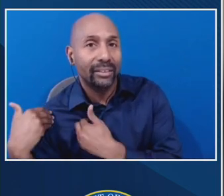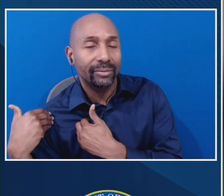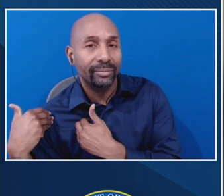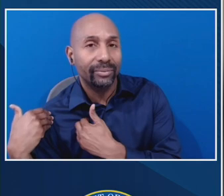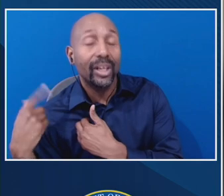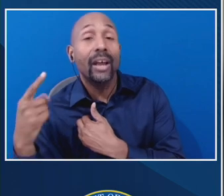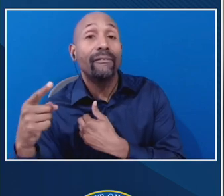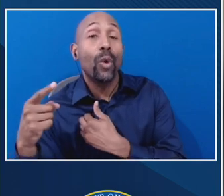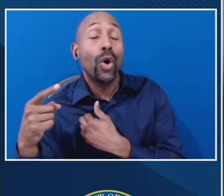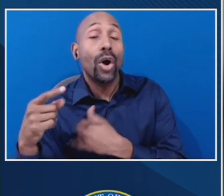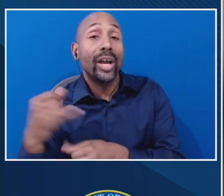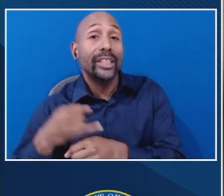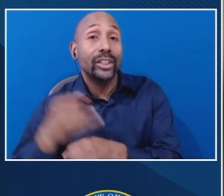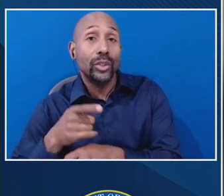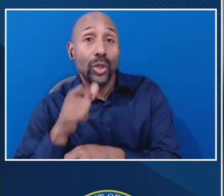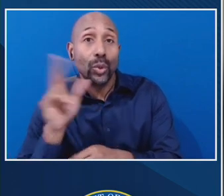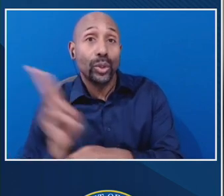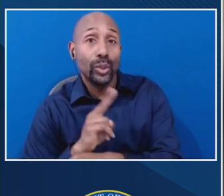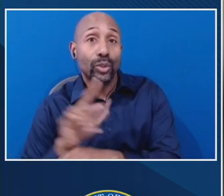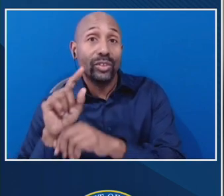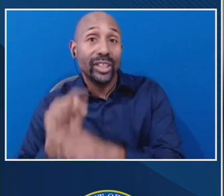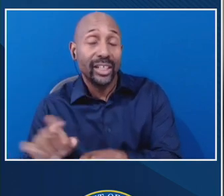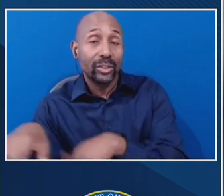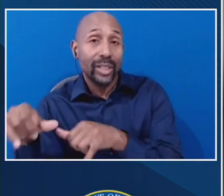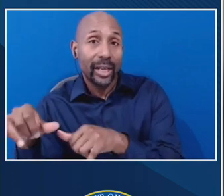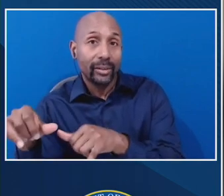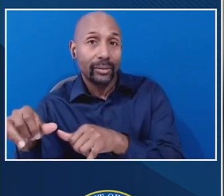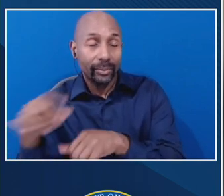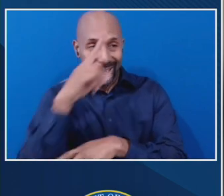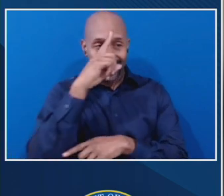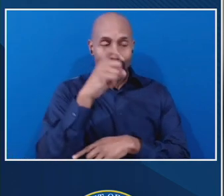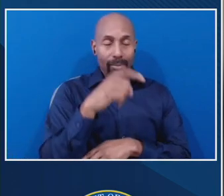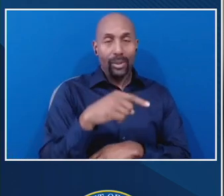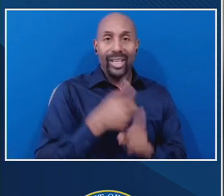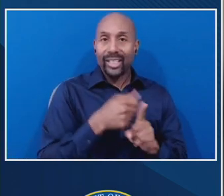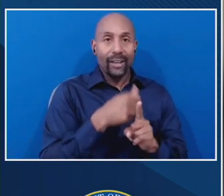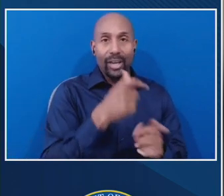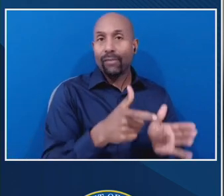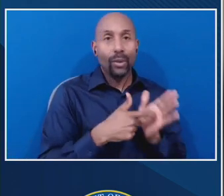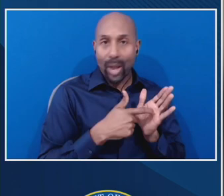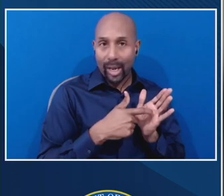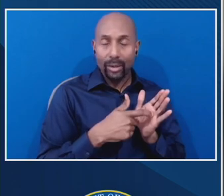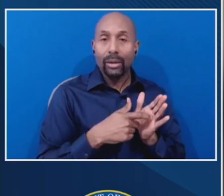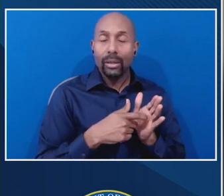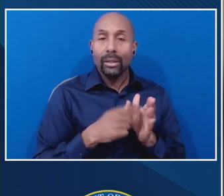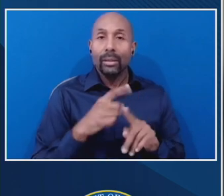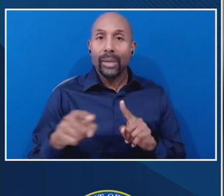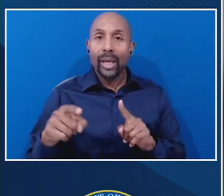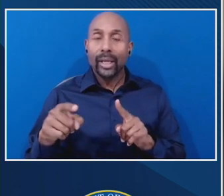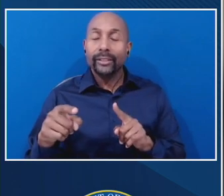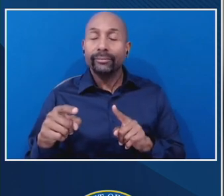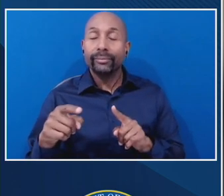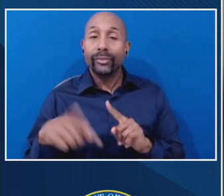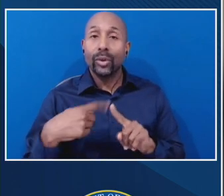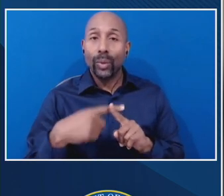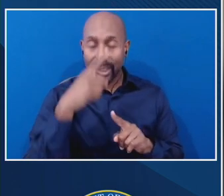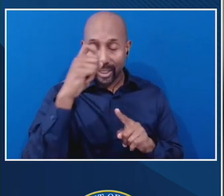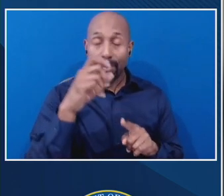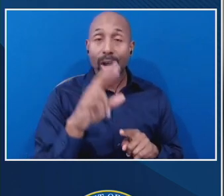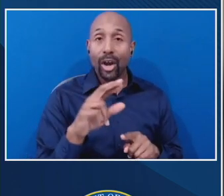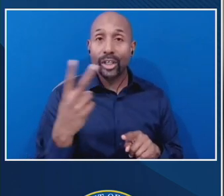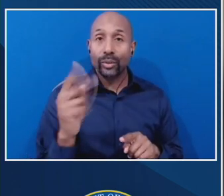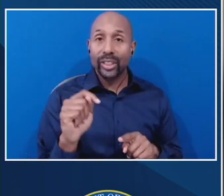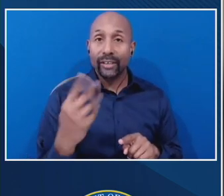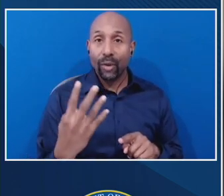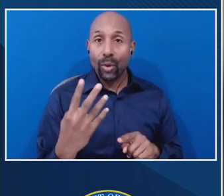with the exception of summer, which is not a required term. This is particularly notable when the summer of R2-T4 returns in these sessions